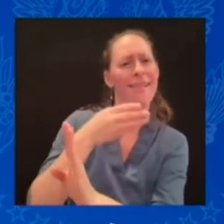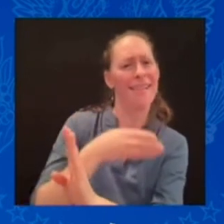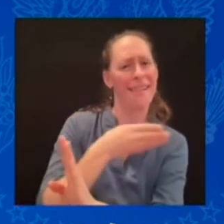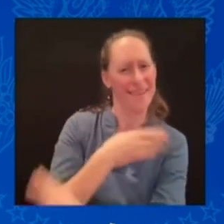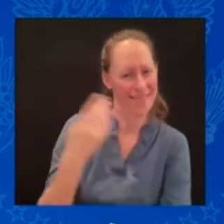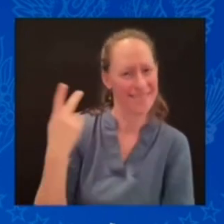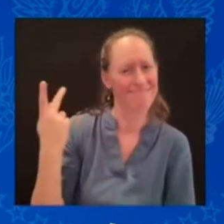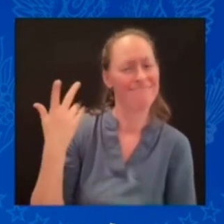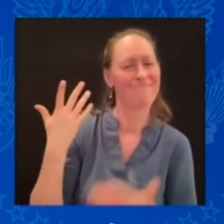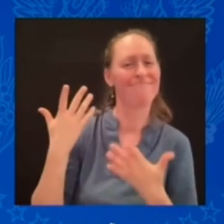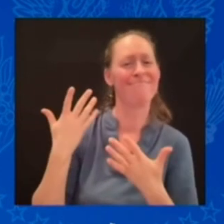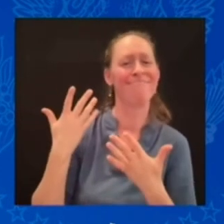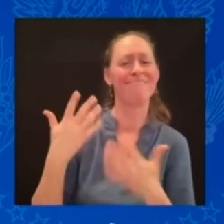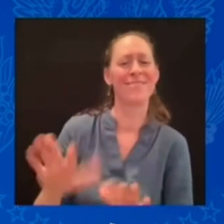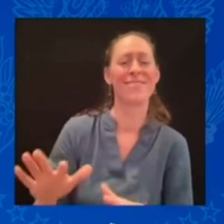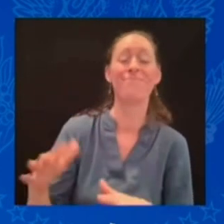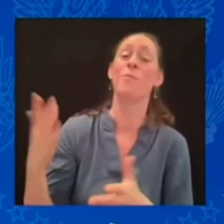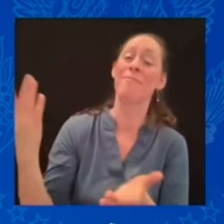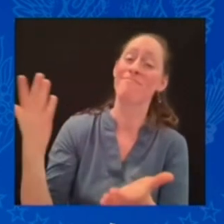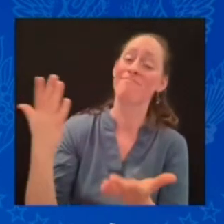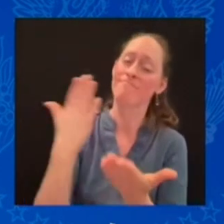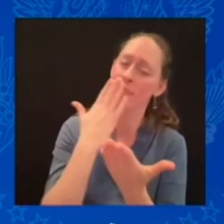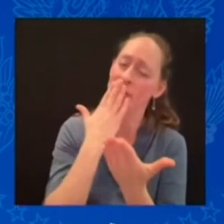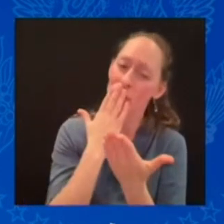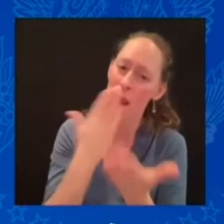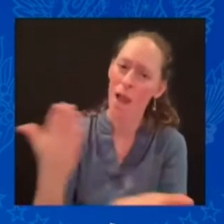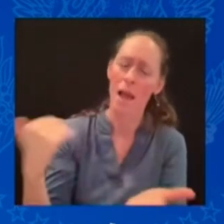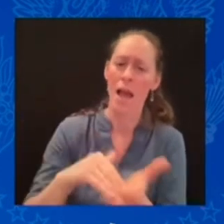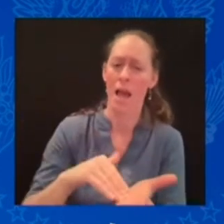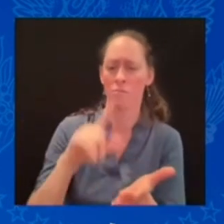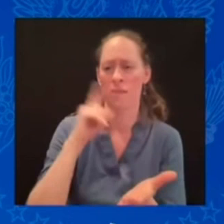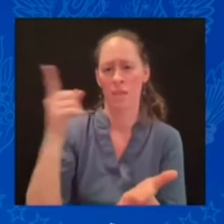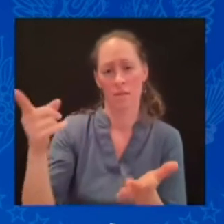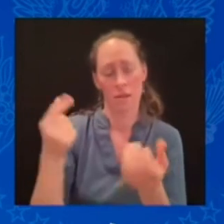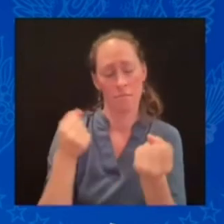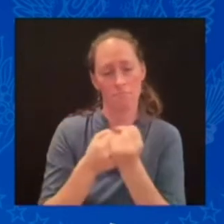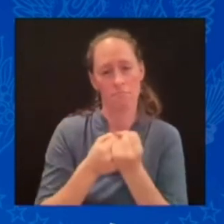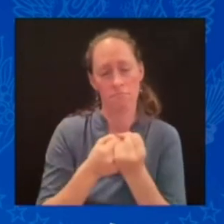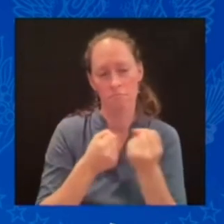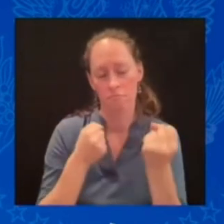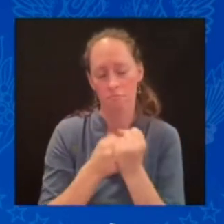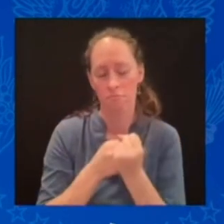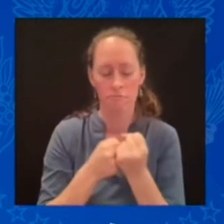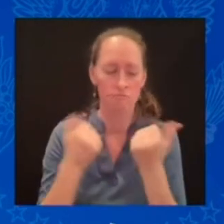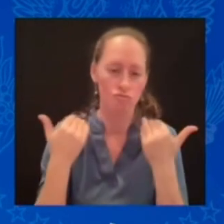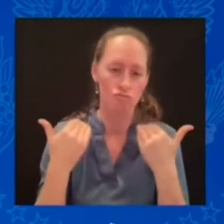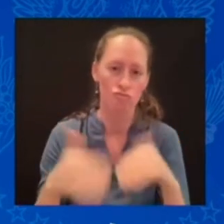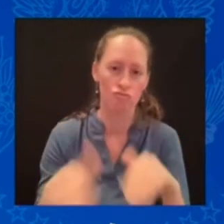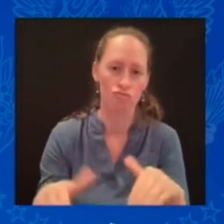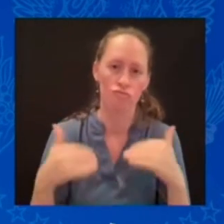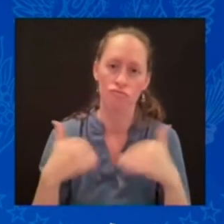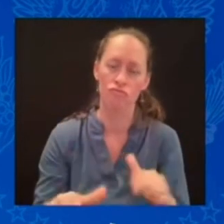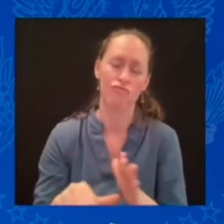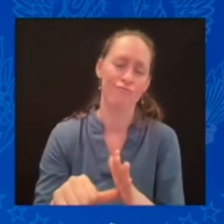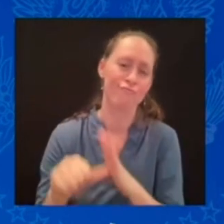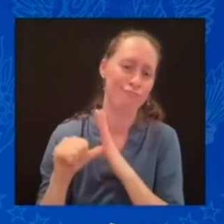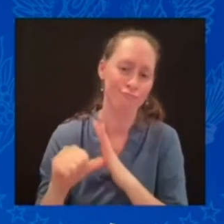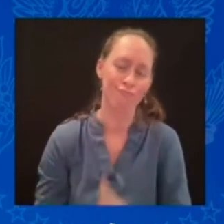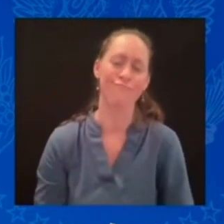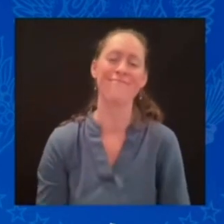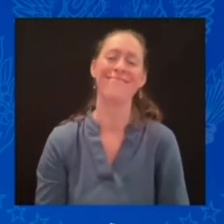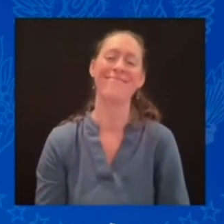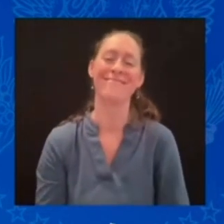time. It's my honor. The new era in Finnish security policy